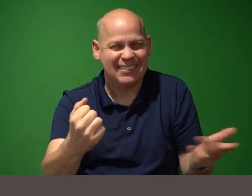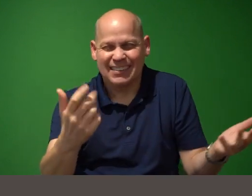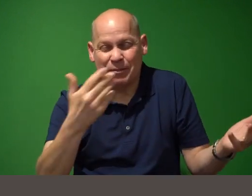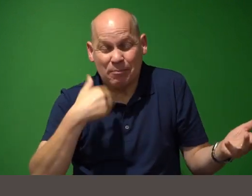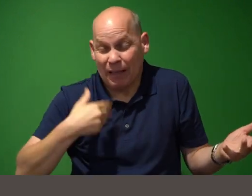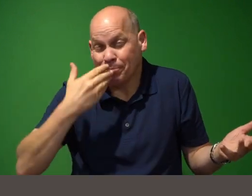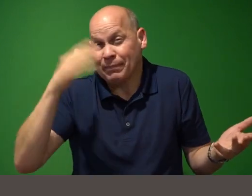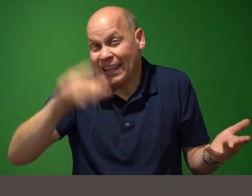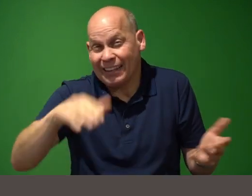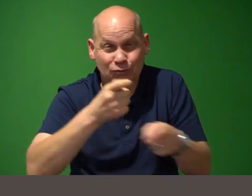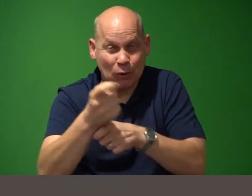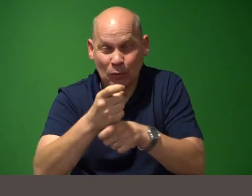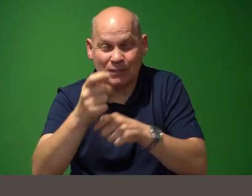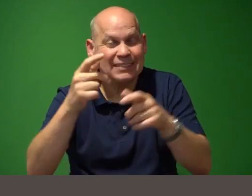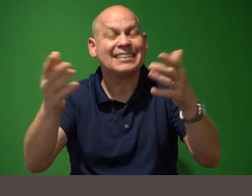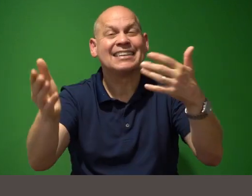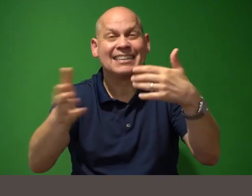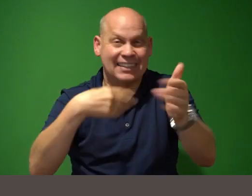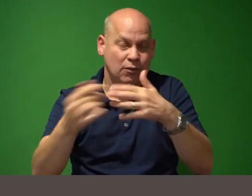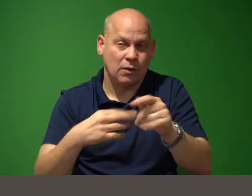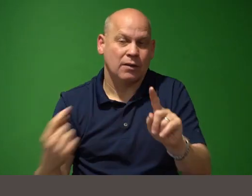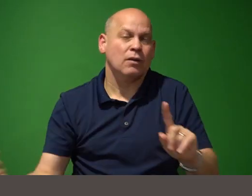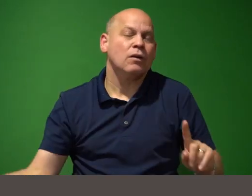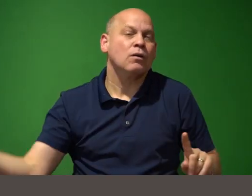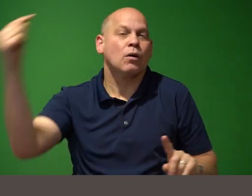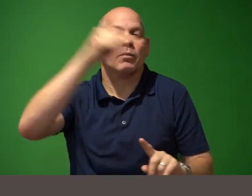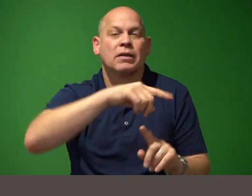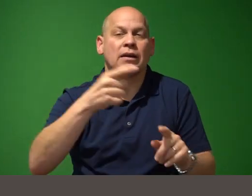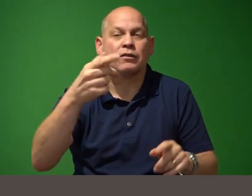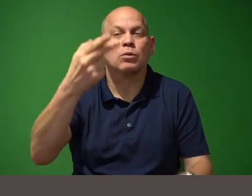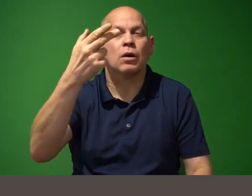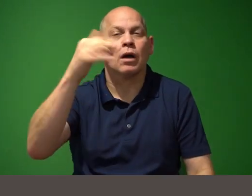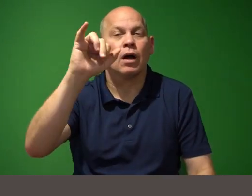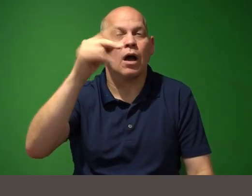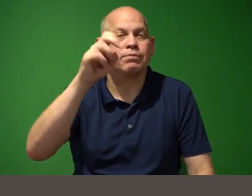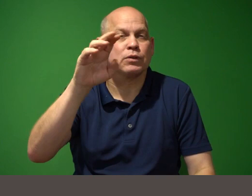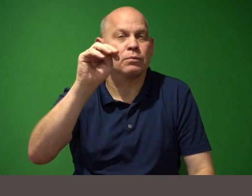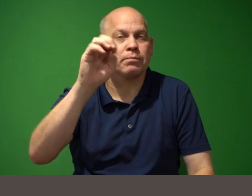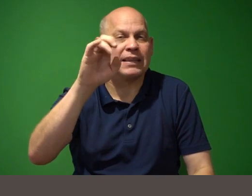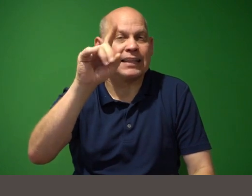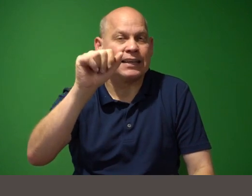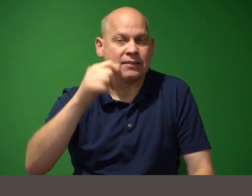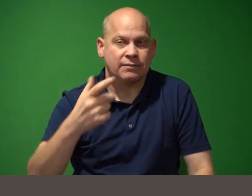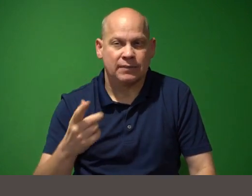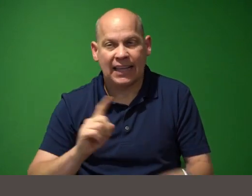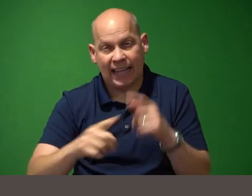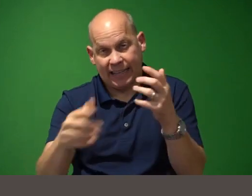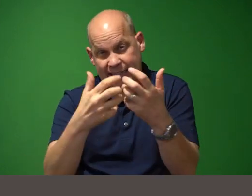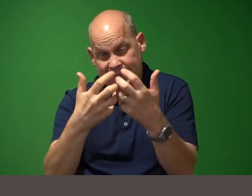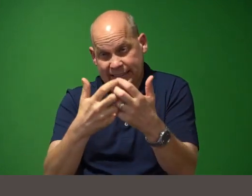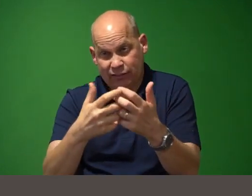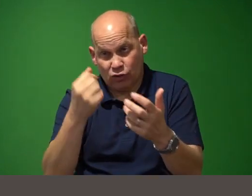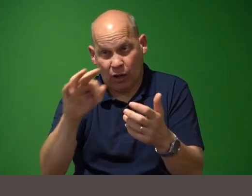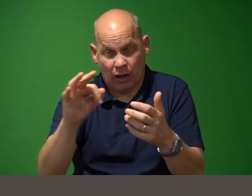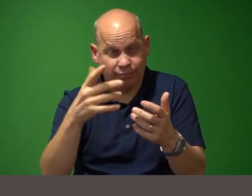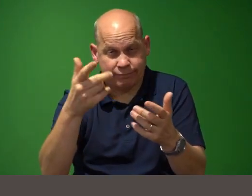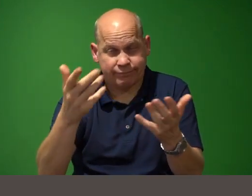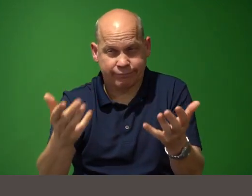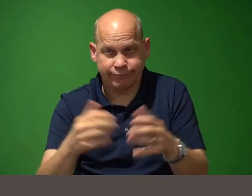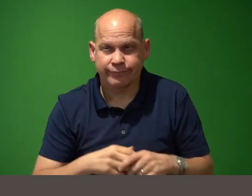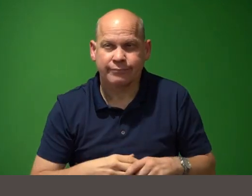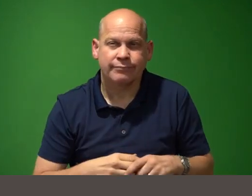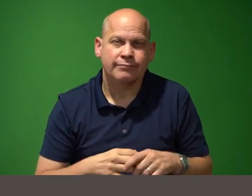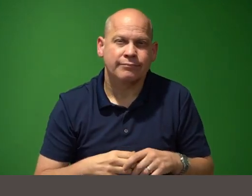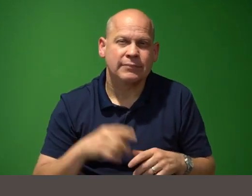anyway going back to hypermedia as the engine of application state it meant that the content